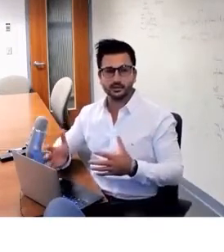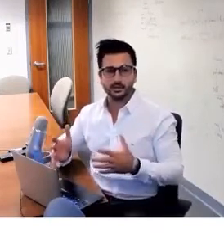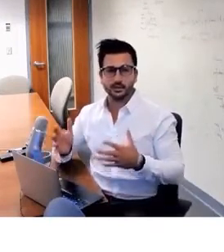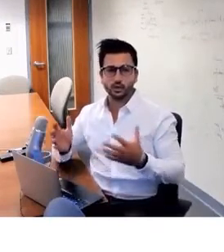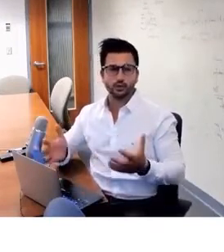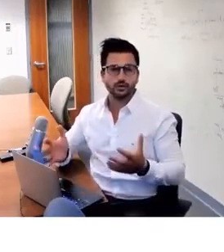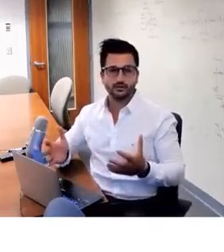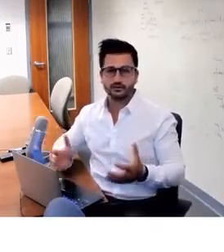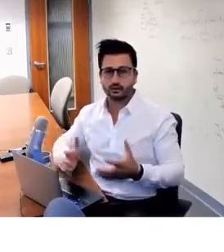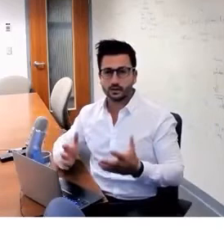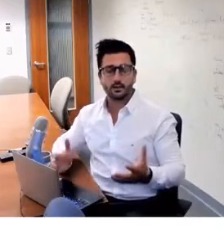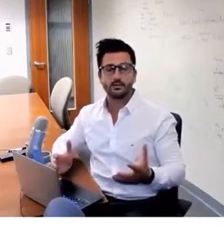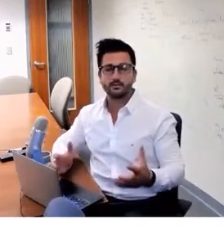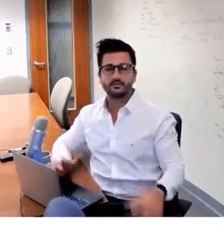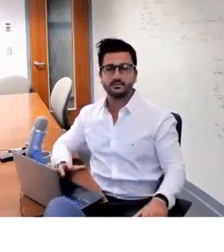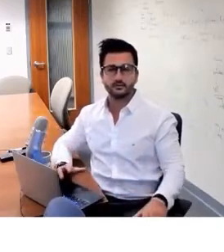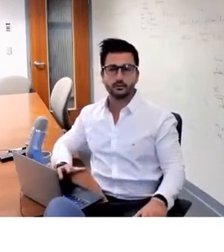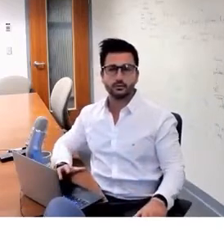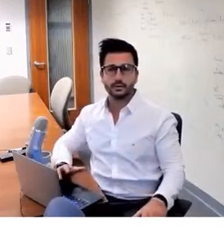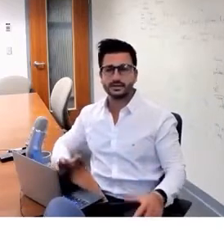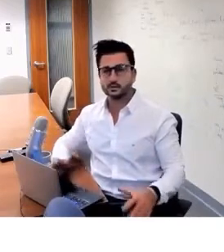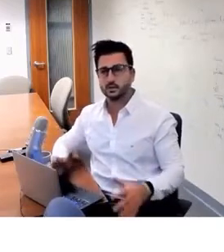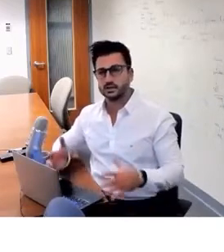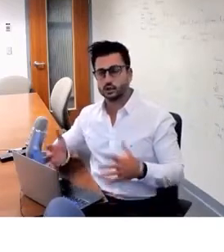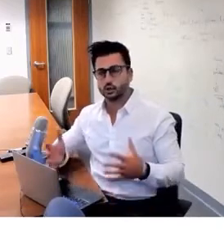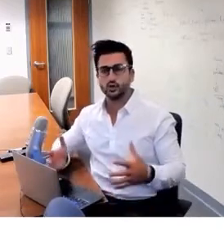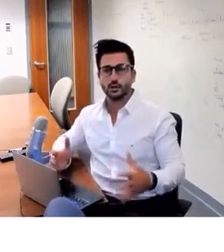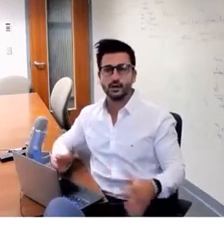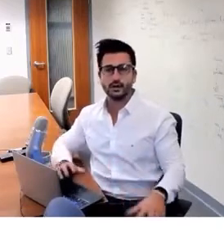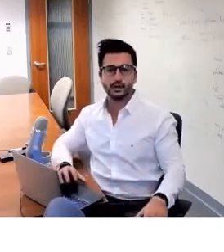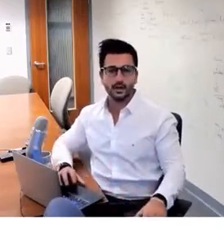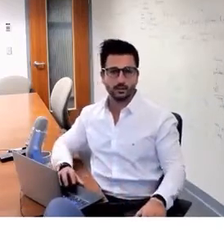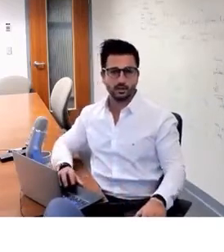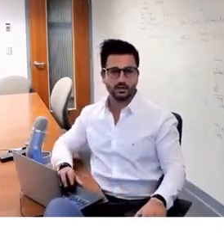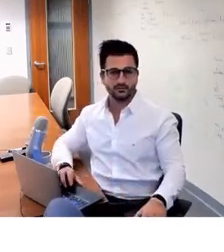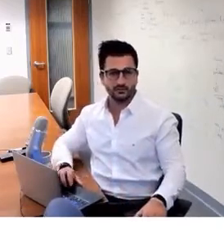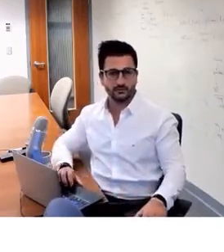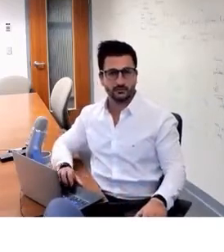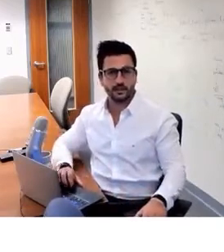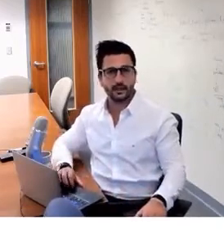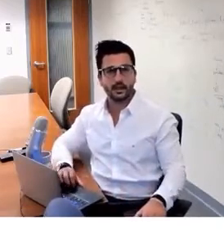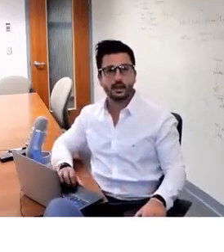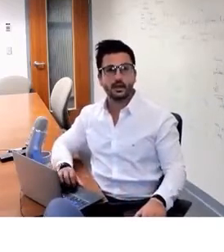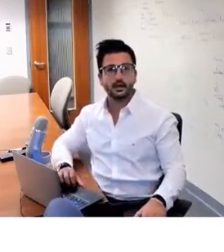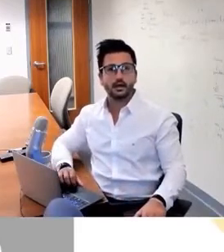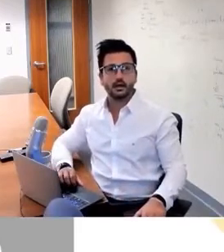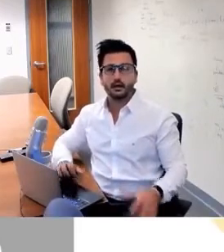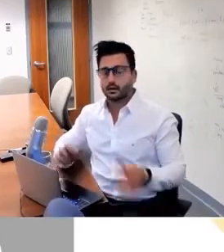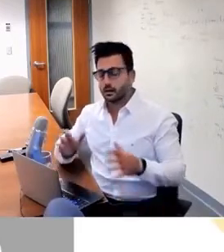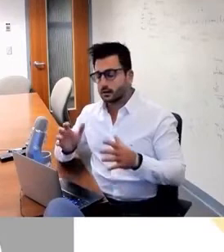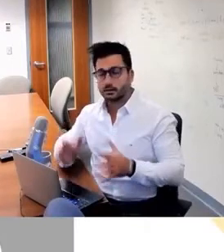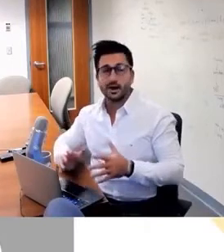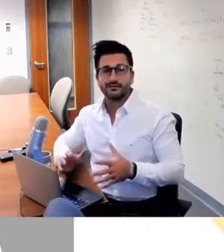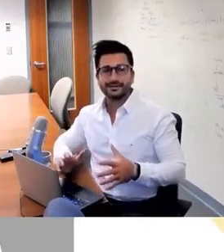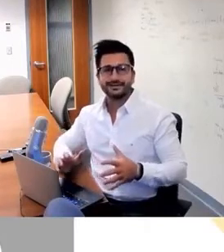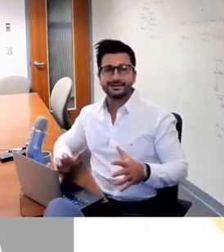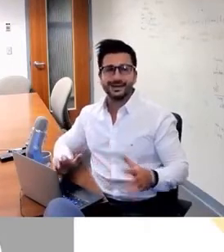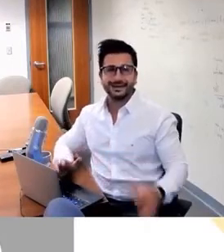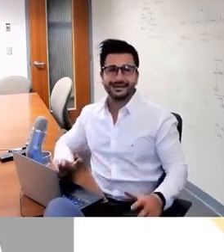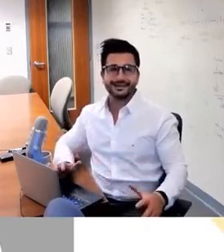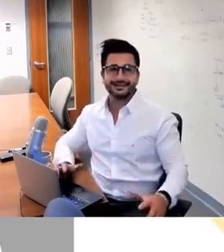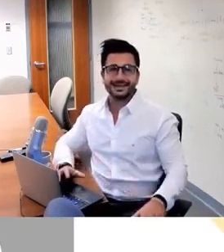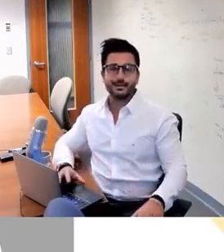McGill, Queen's Columbia Business School, as well as Cushy Bank and BLG. The